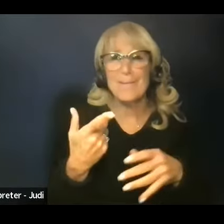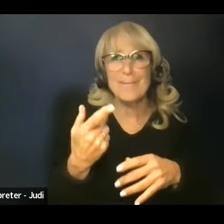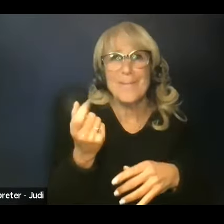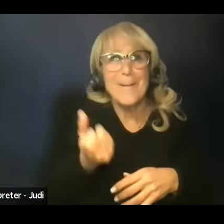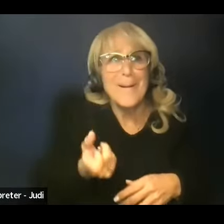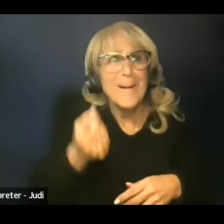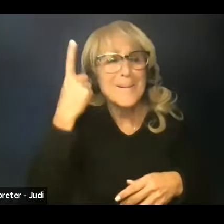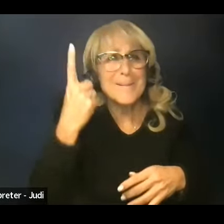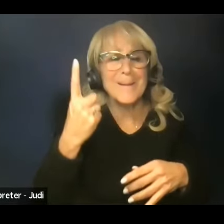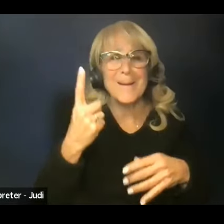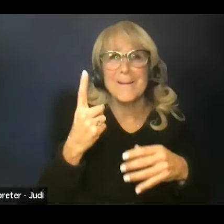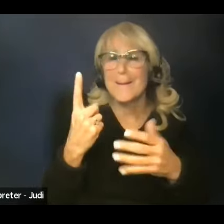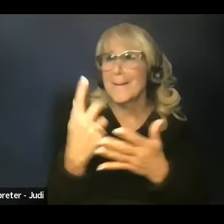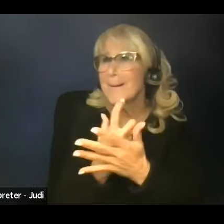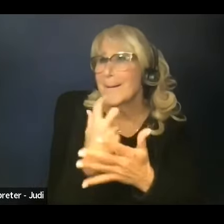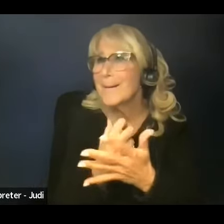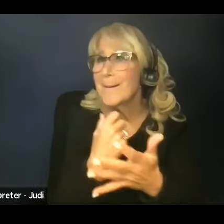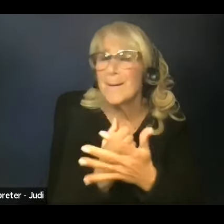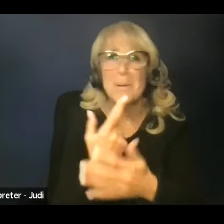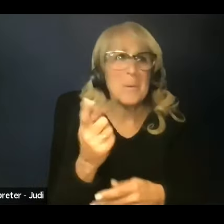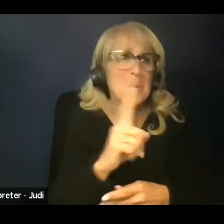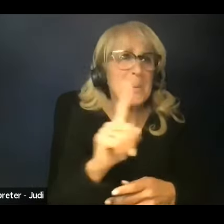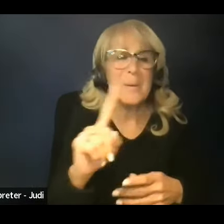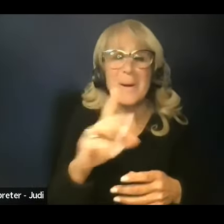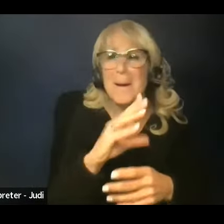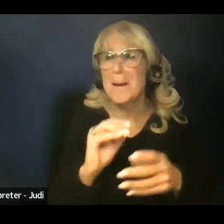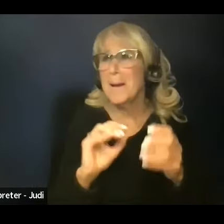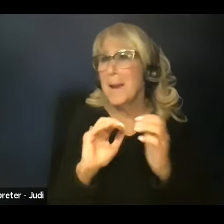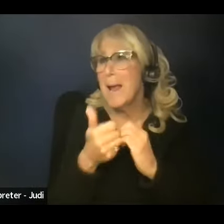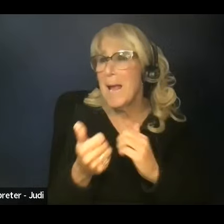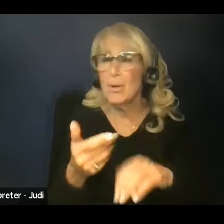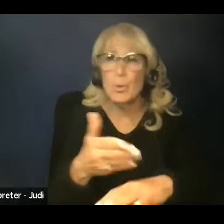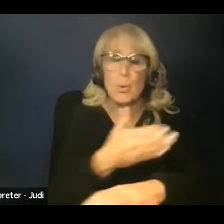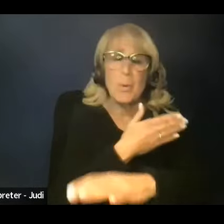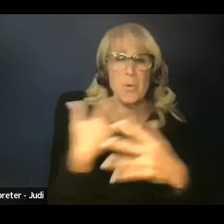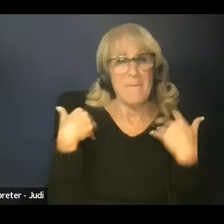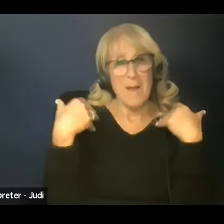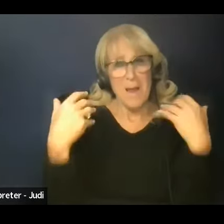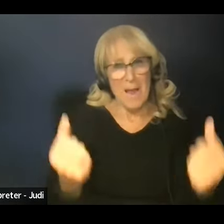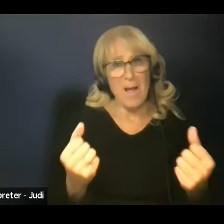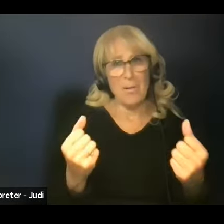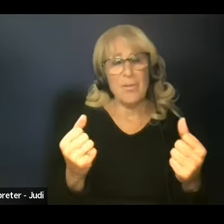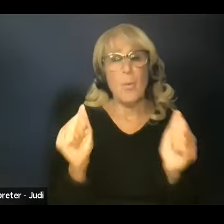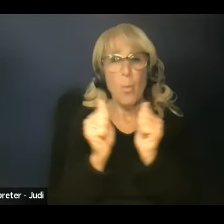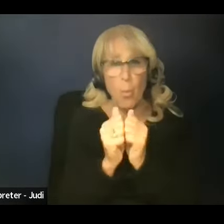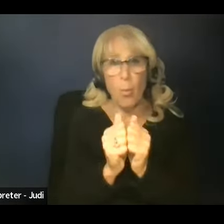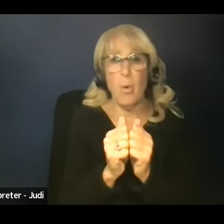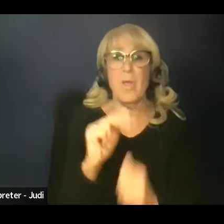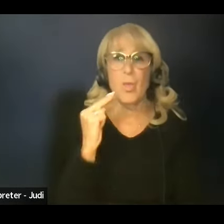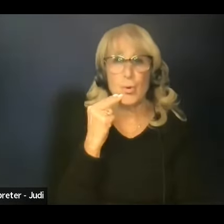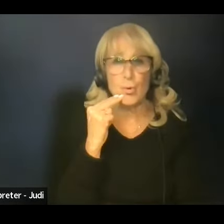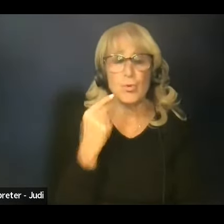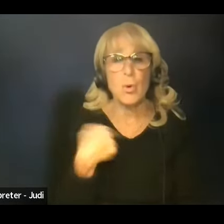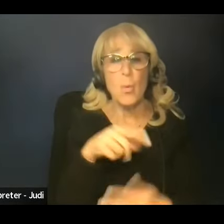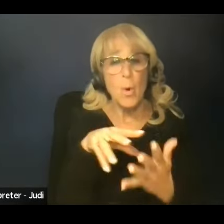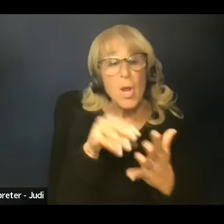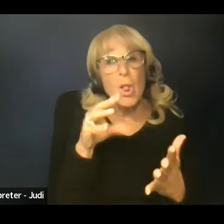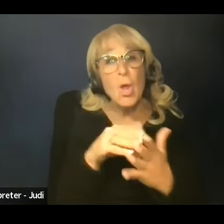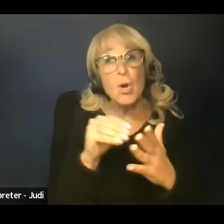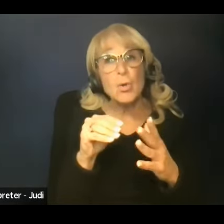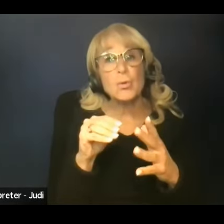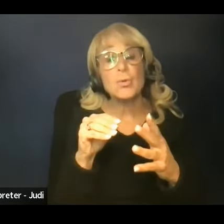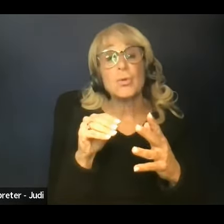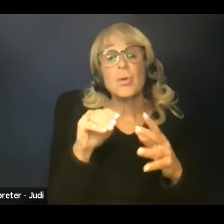are the main reason that people identify for struggling to improve their health through nutrition. We learned that our social